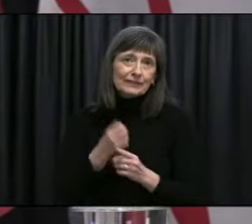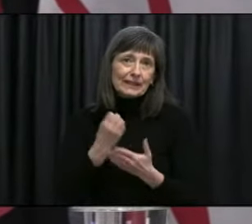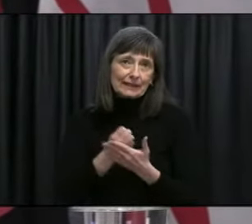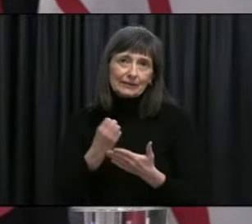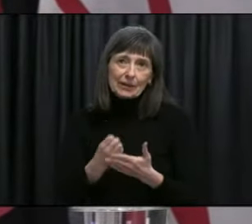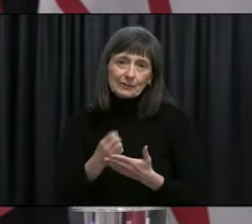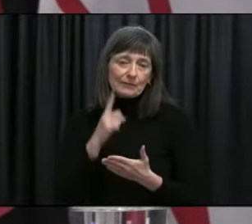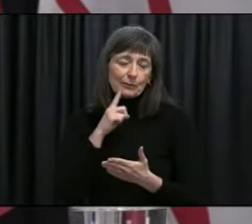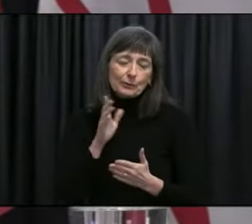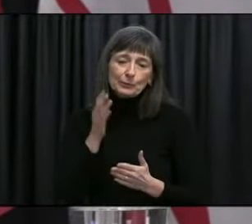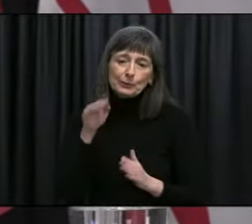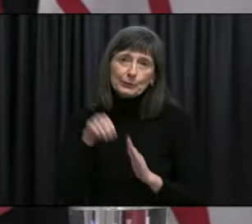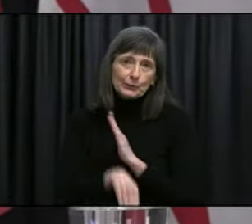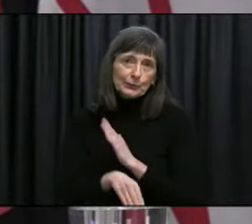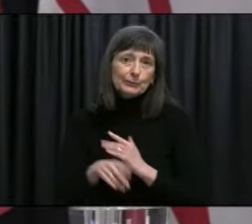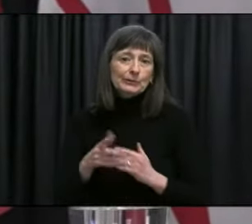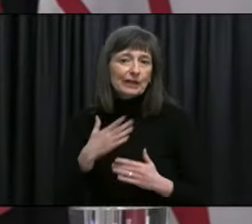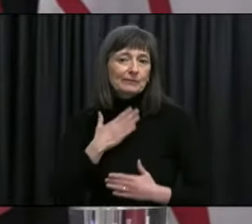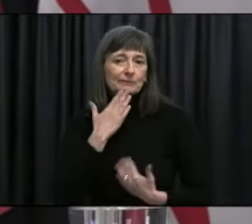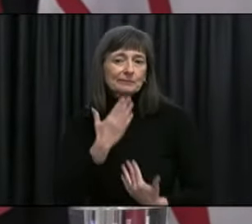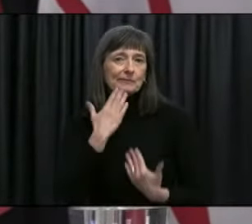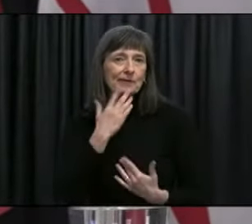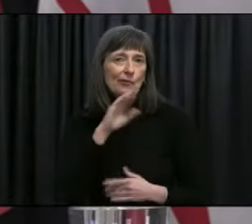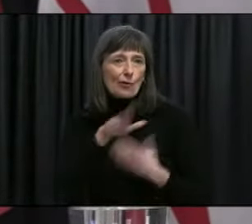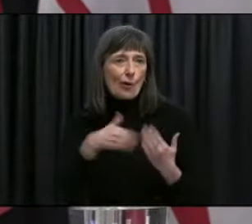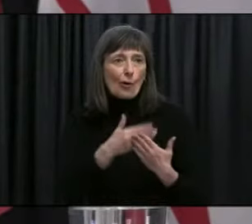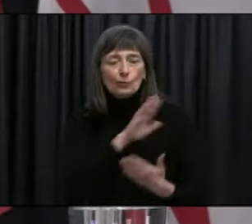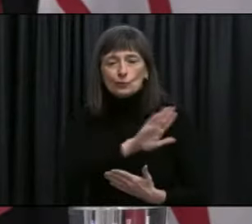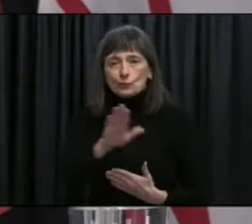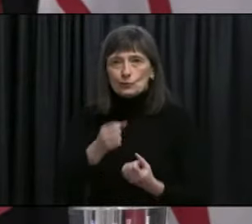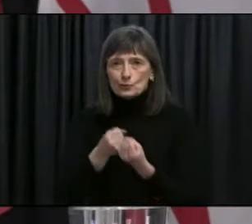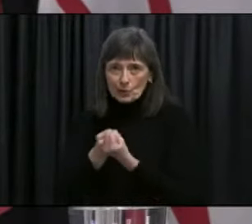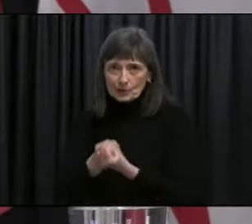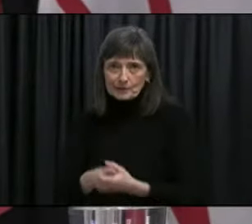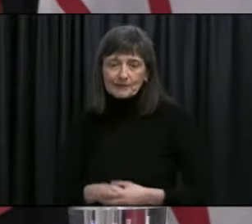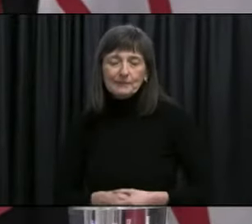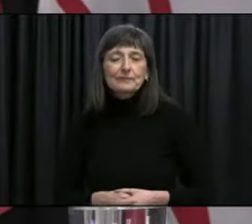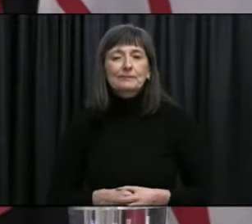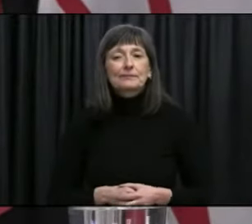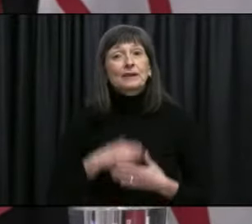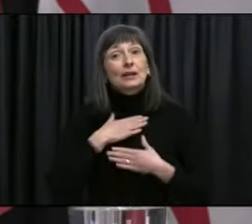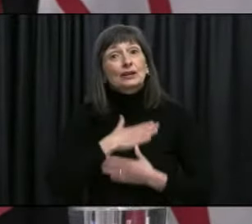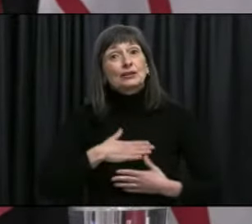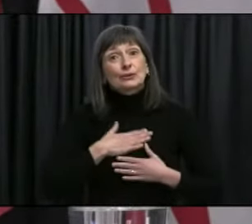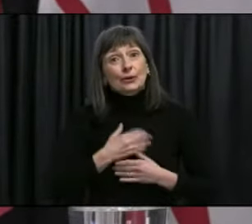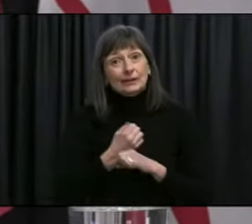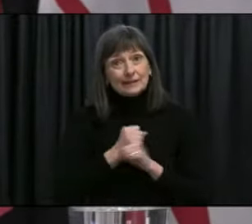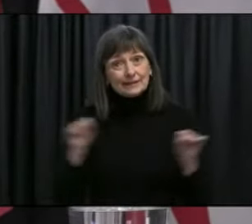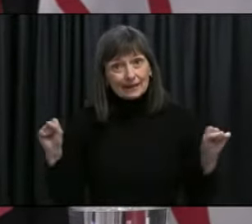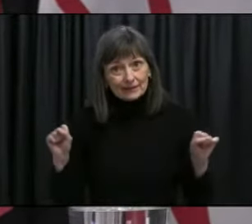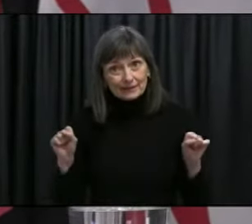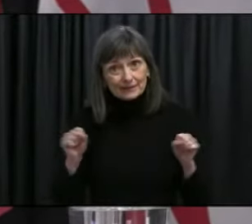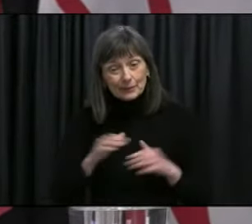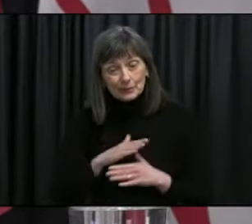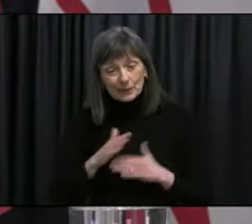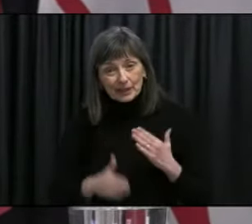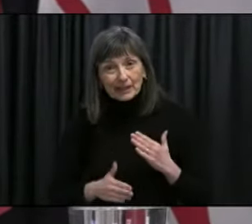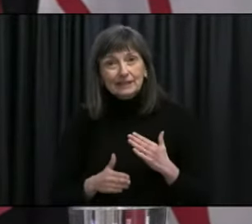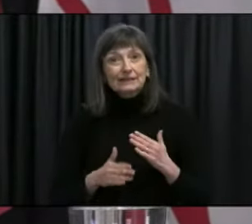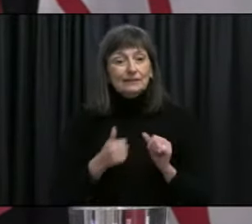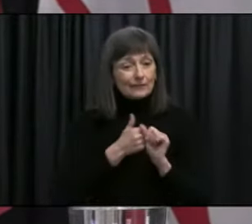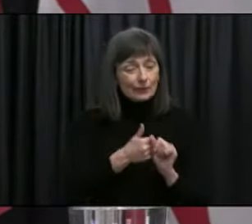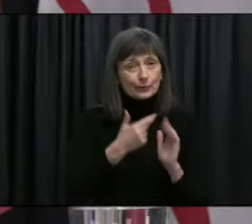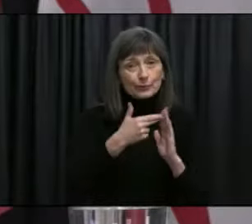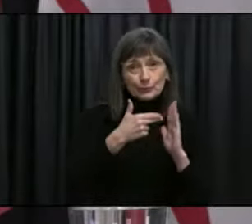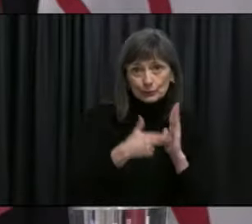pandemic and i and i know they appreciate uh everybody's support uh so please enjoy safely uh following the public health guidelines